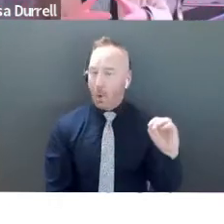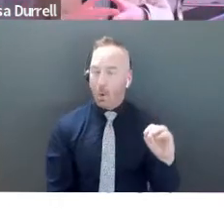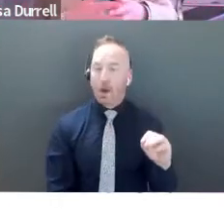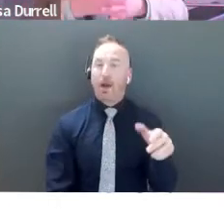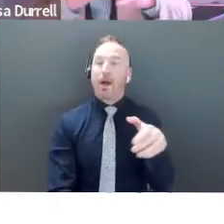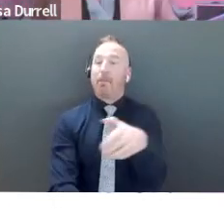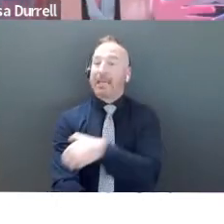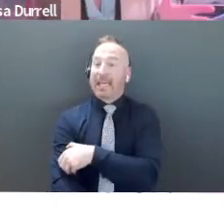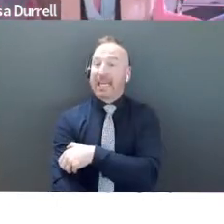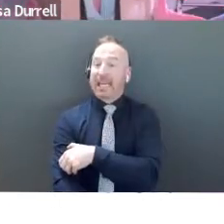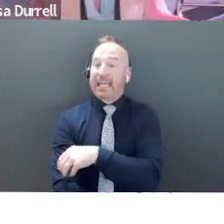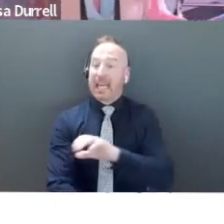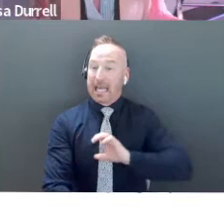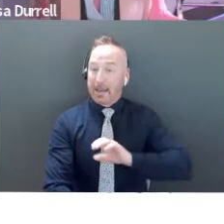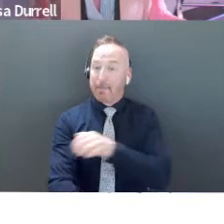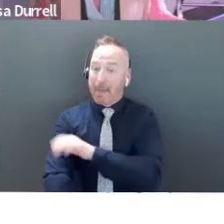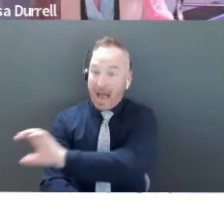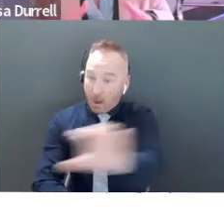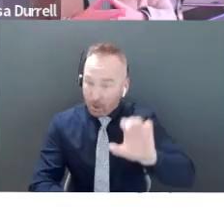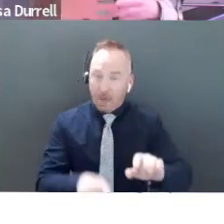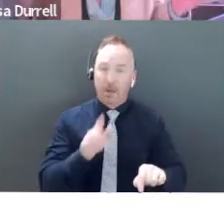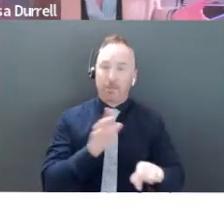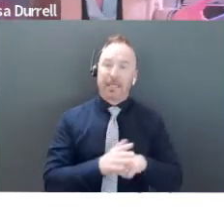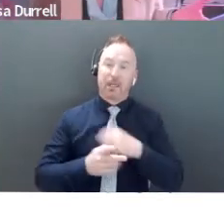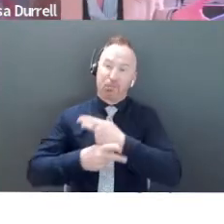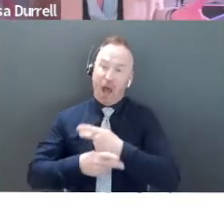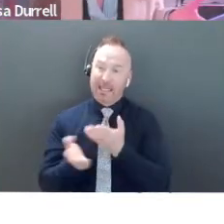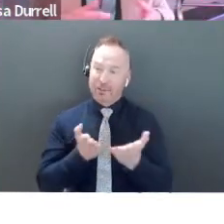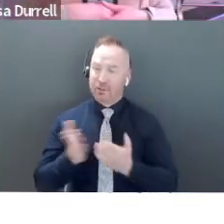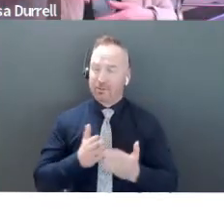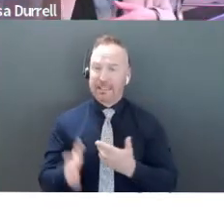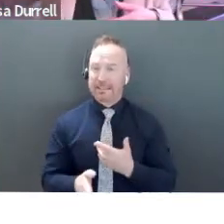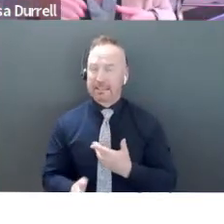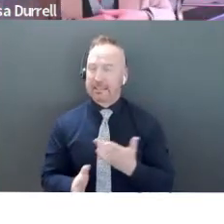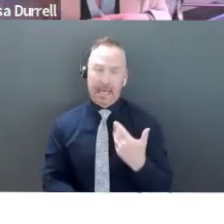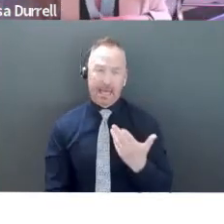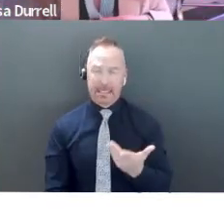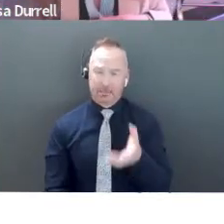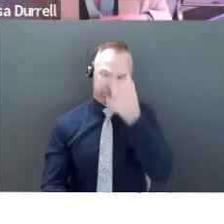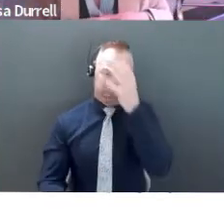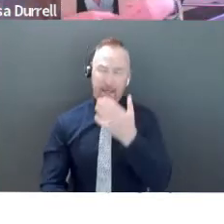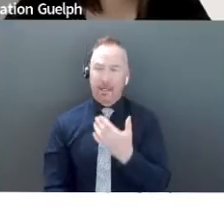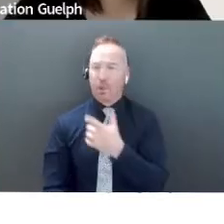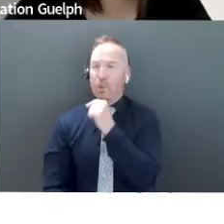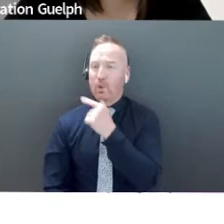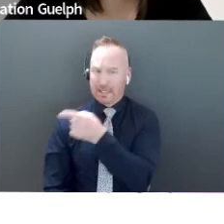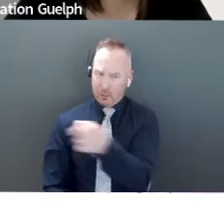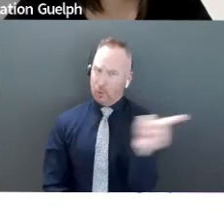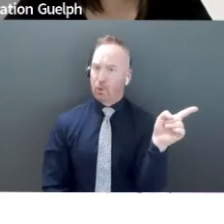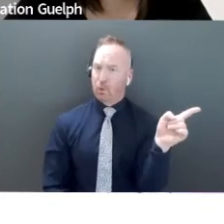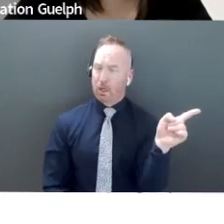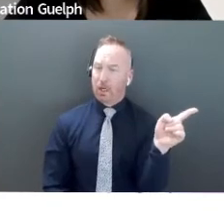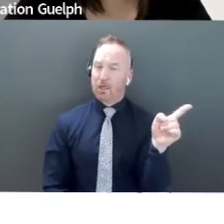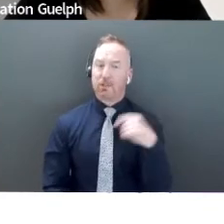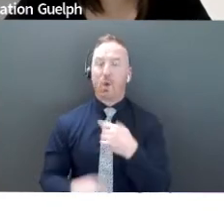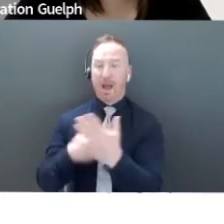of you to say to no one knows your product or service better than you. So take advice, throw up the stuff you don't like, and take the